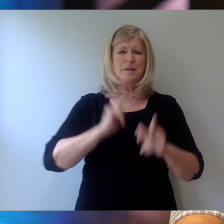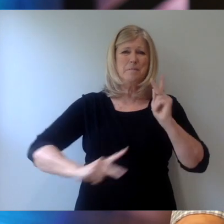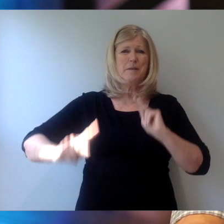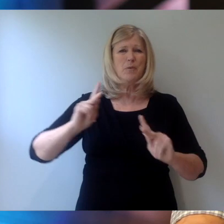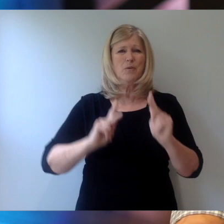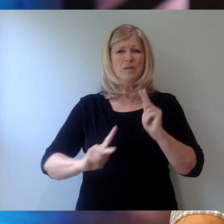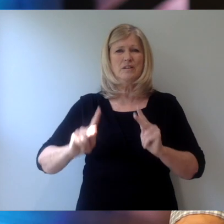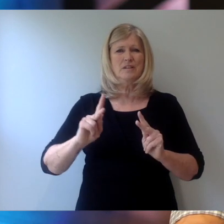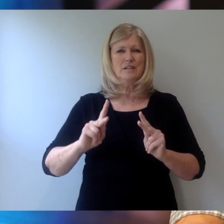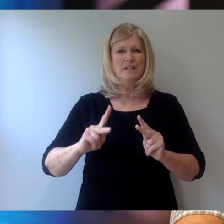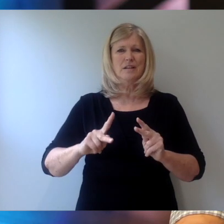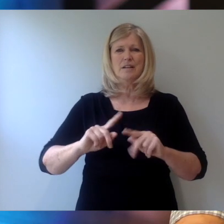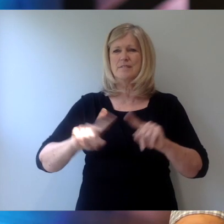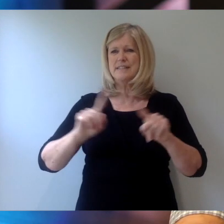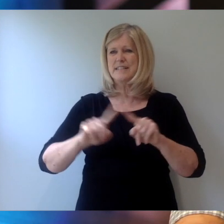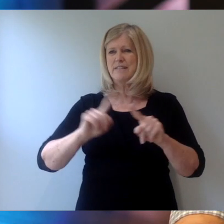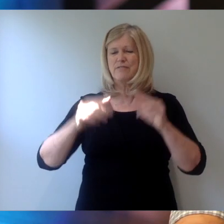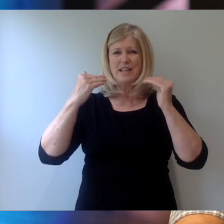on so many different levels.